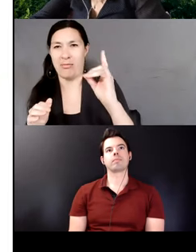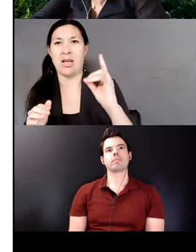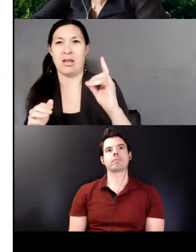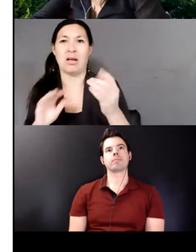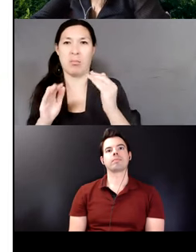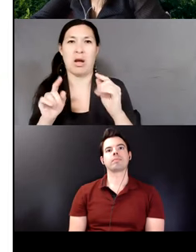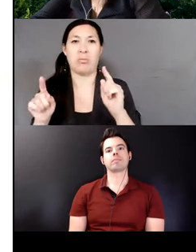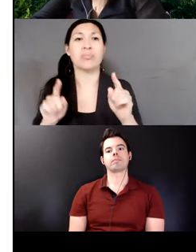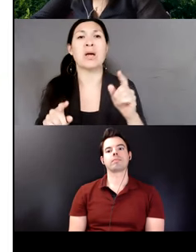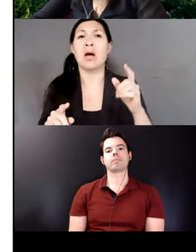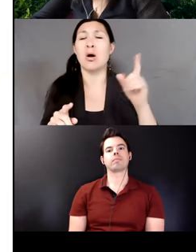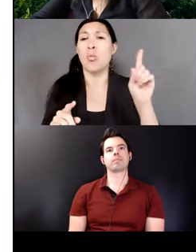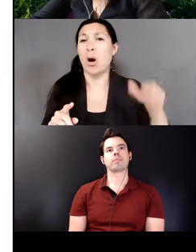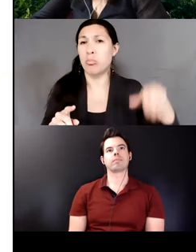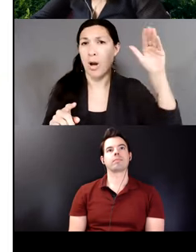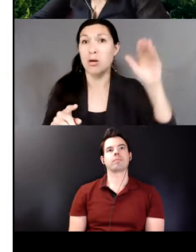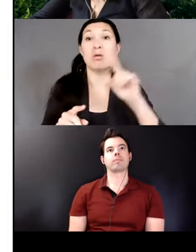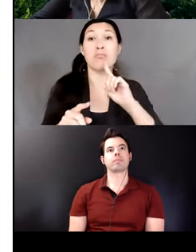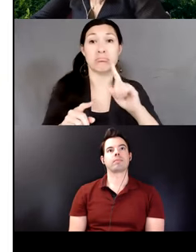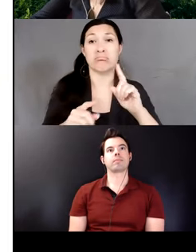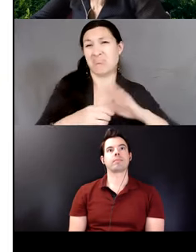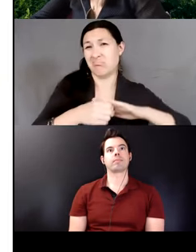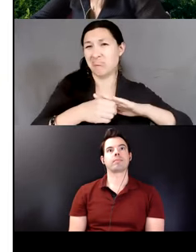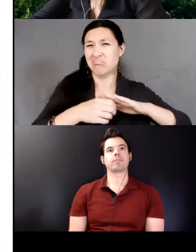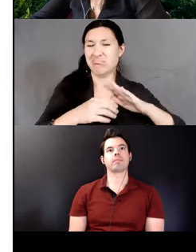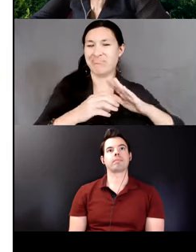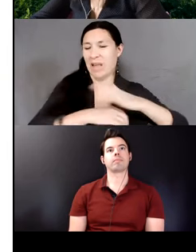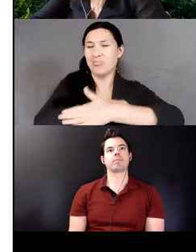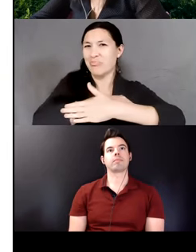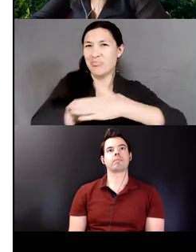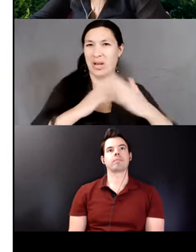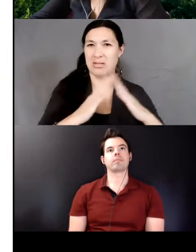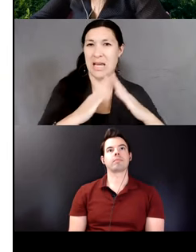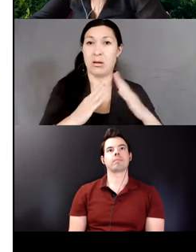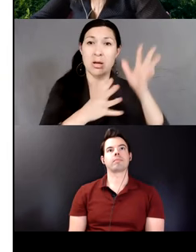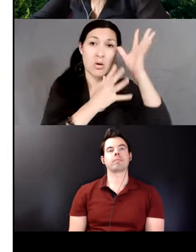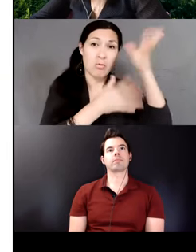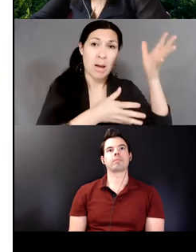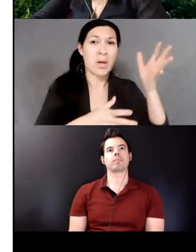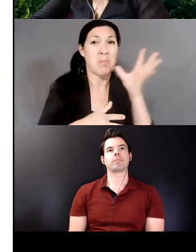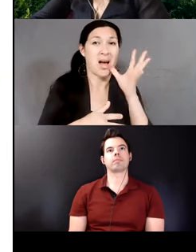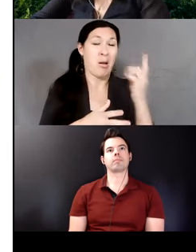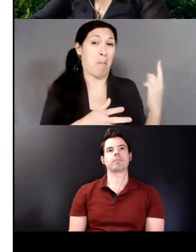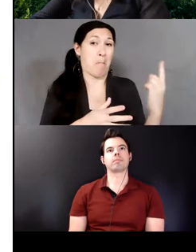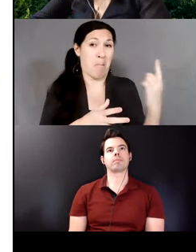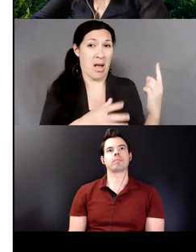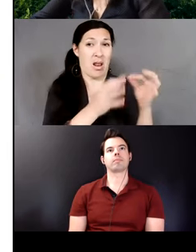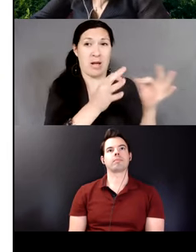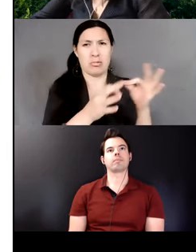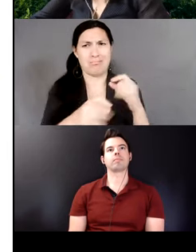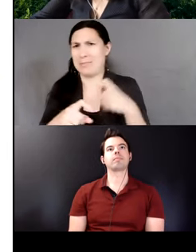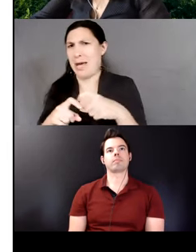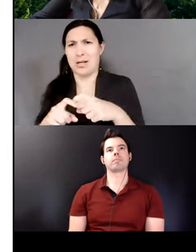I was born and raised in a rural town. My grandparents and my mother are monolingual in Quechua. They do not speak Spanish.